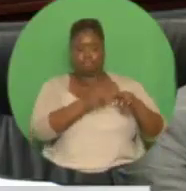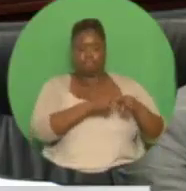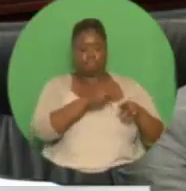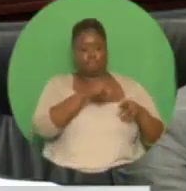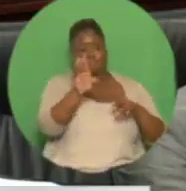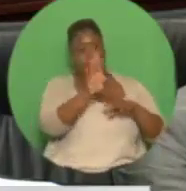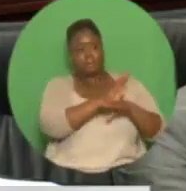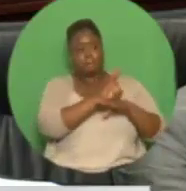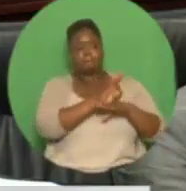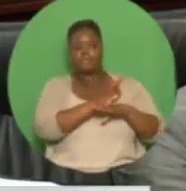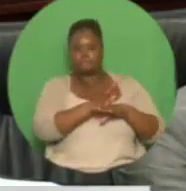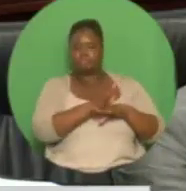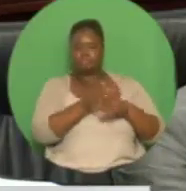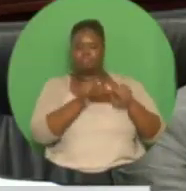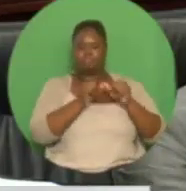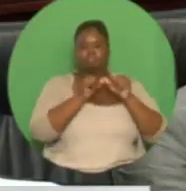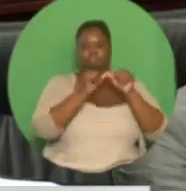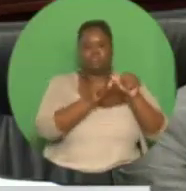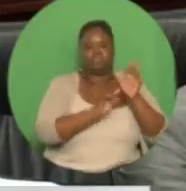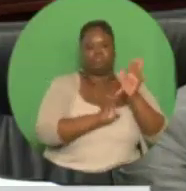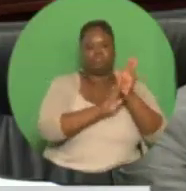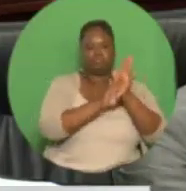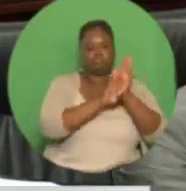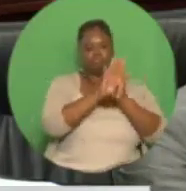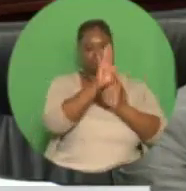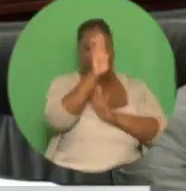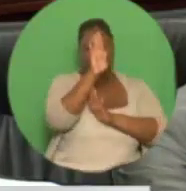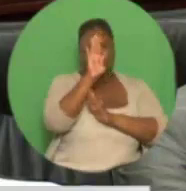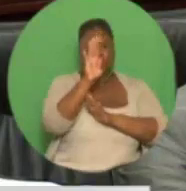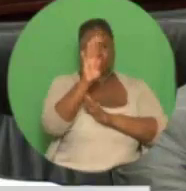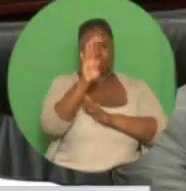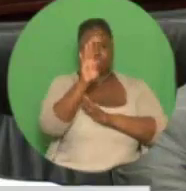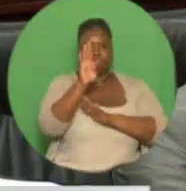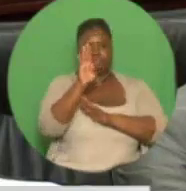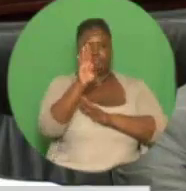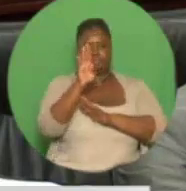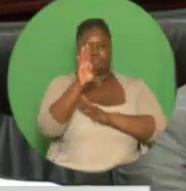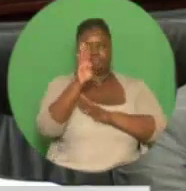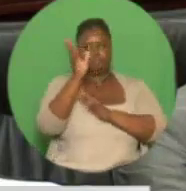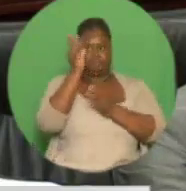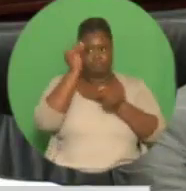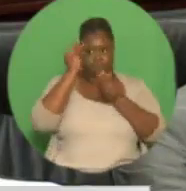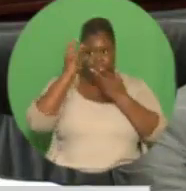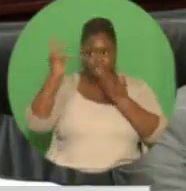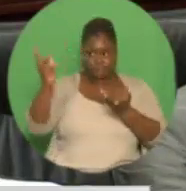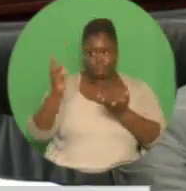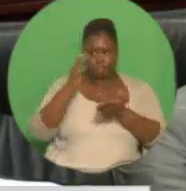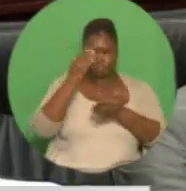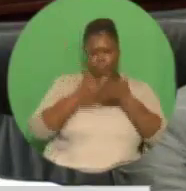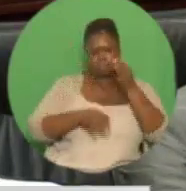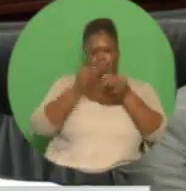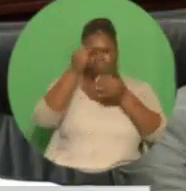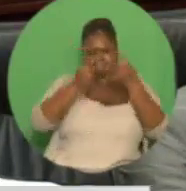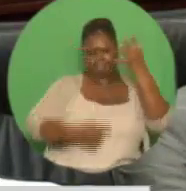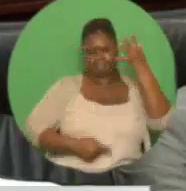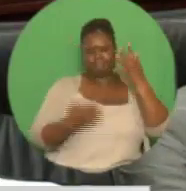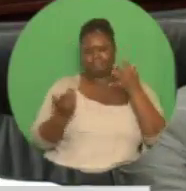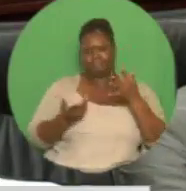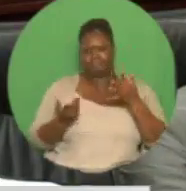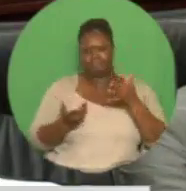energy resources more safely and efficiently. Let me share with this Honorable House some of the projects which are in the pipeline.